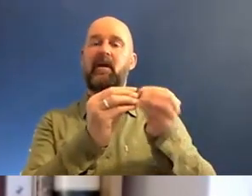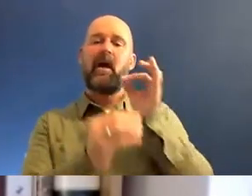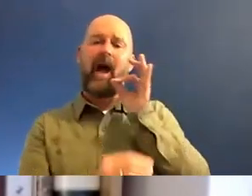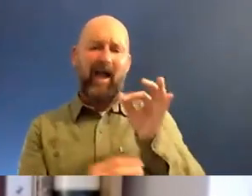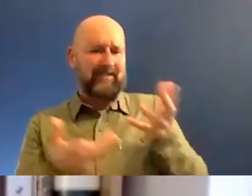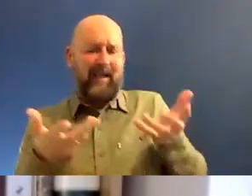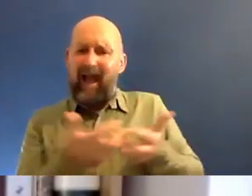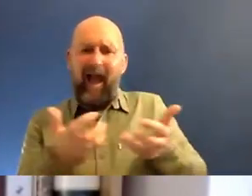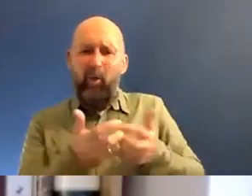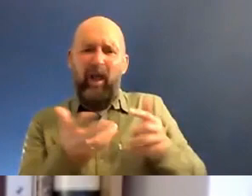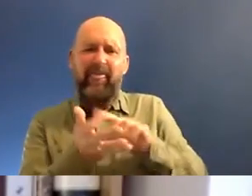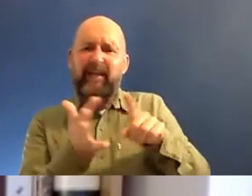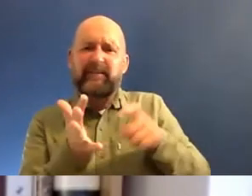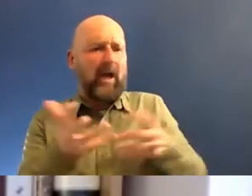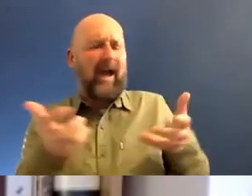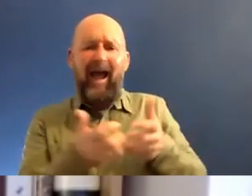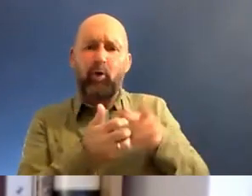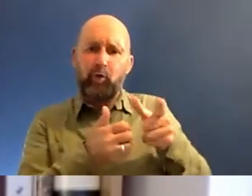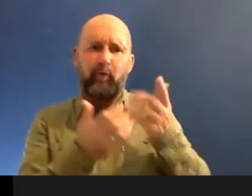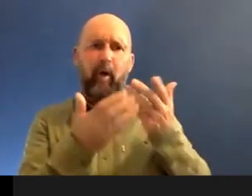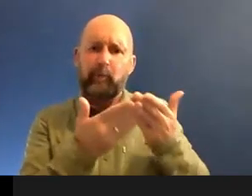as a developing Muslim artist?